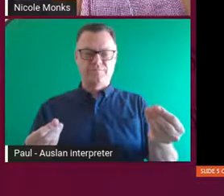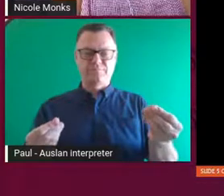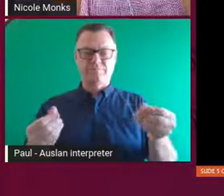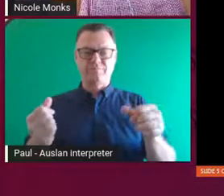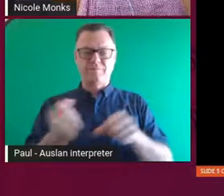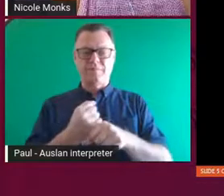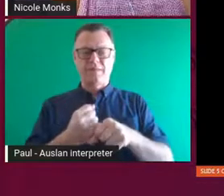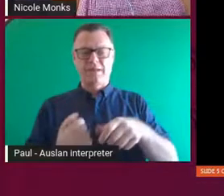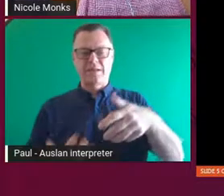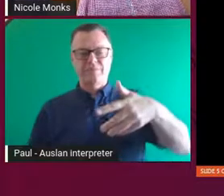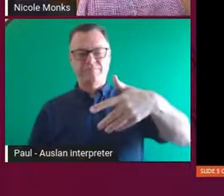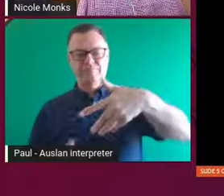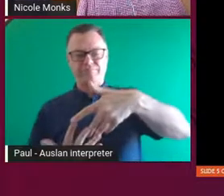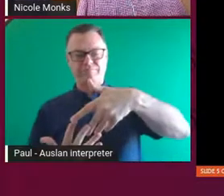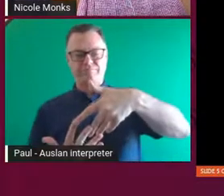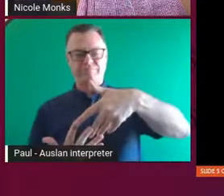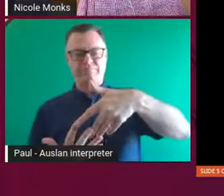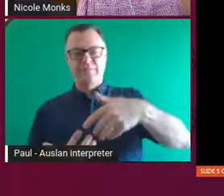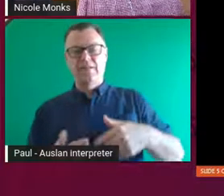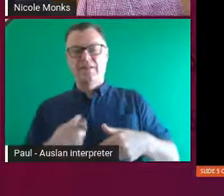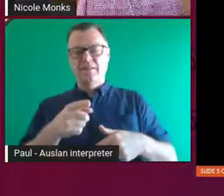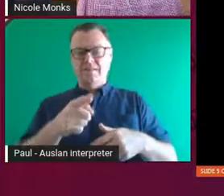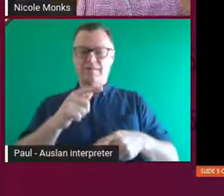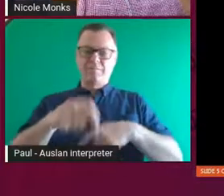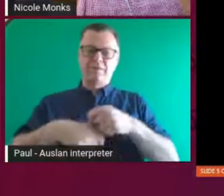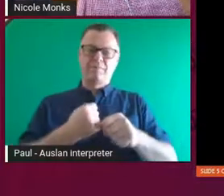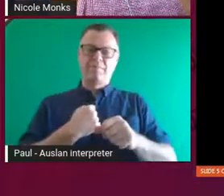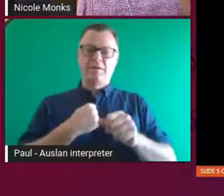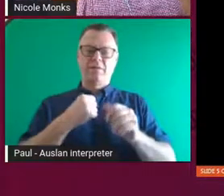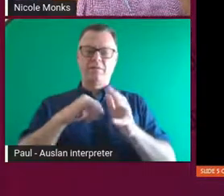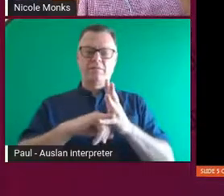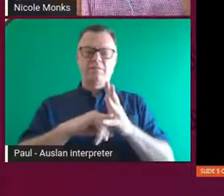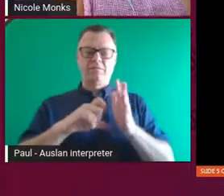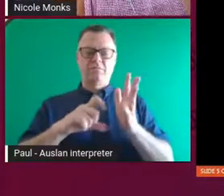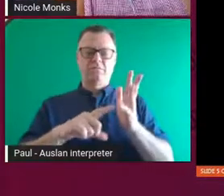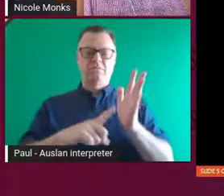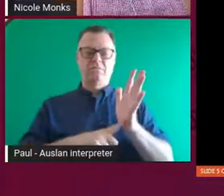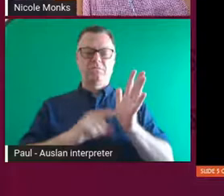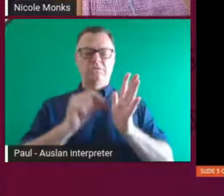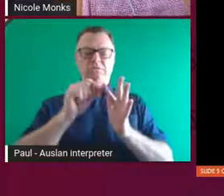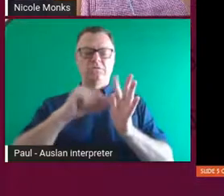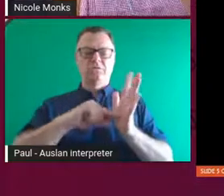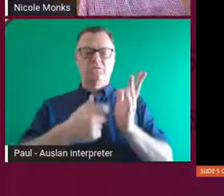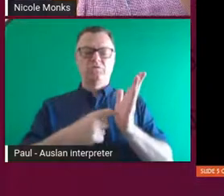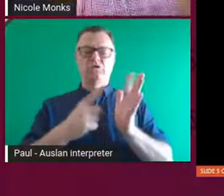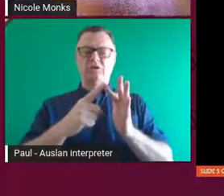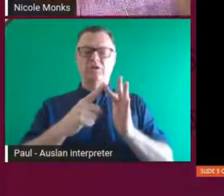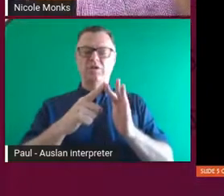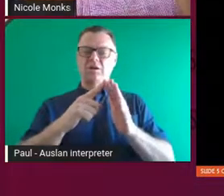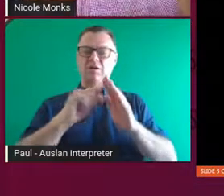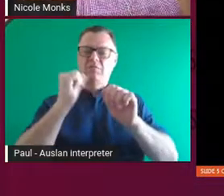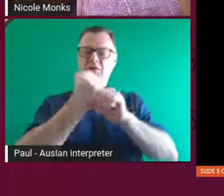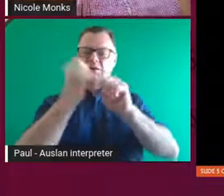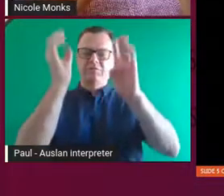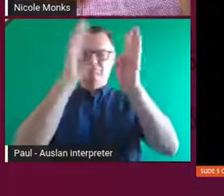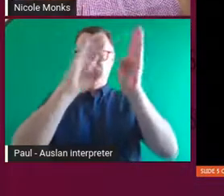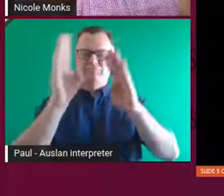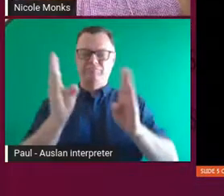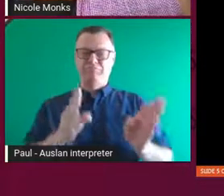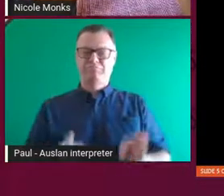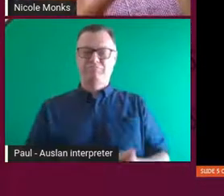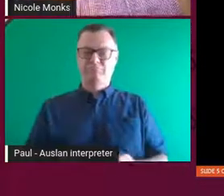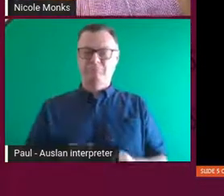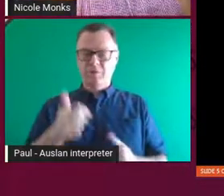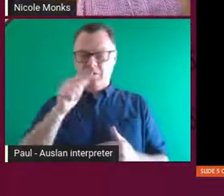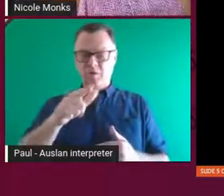is, you know, that was the sculpture. So as a sculpture, it was quite a beautiful, interesting, it actually had a smell